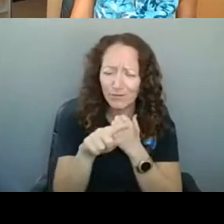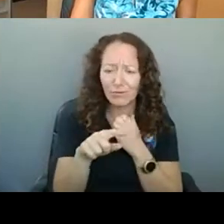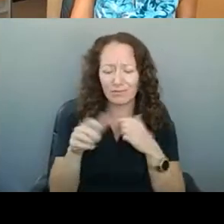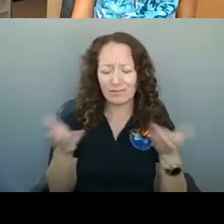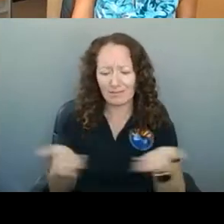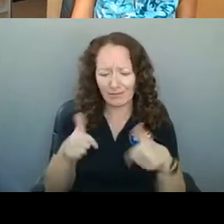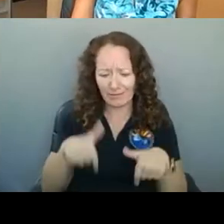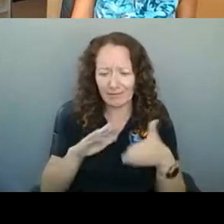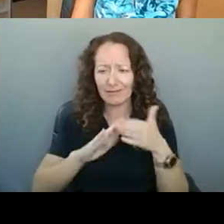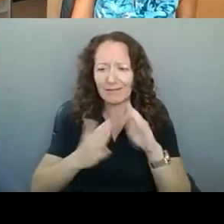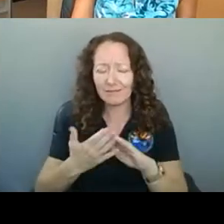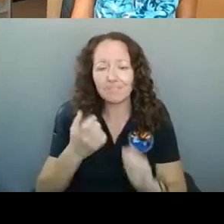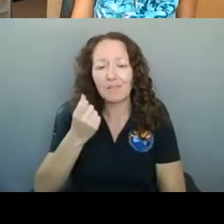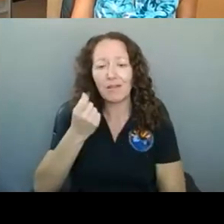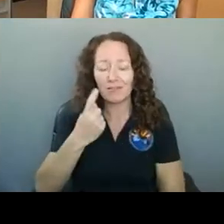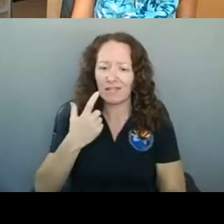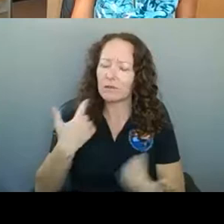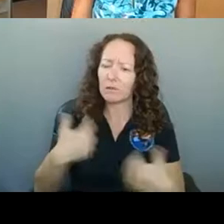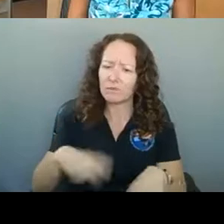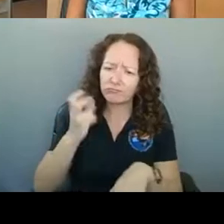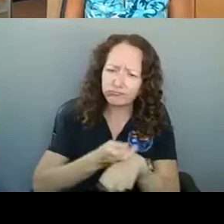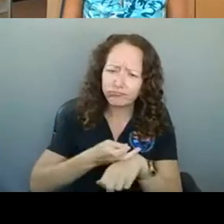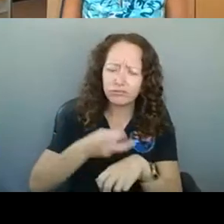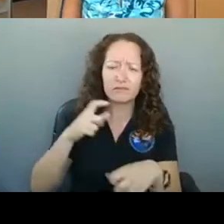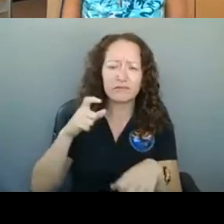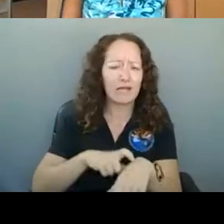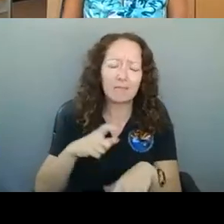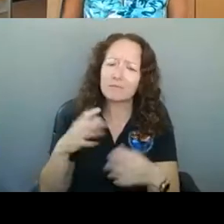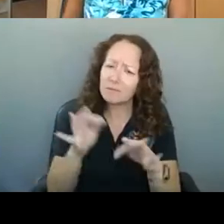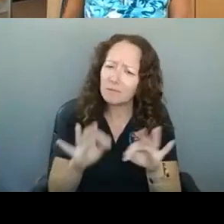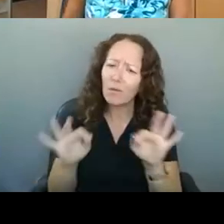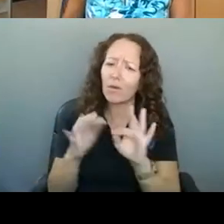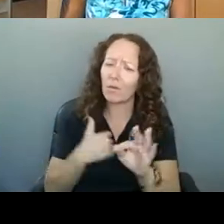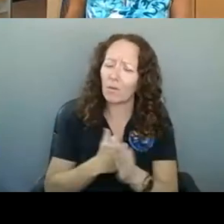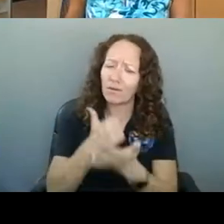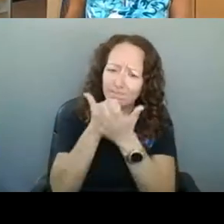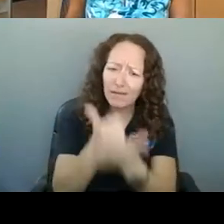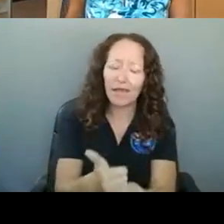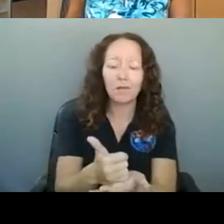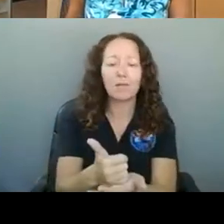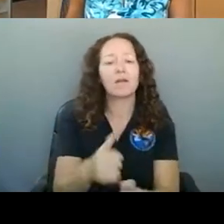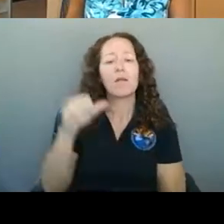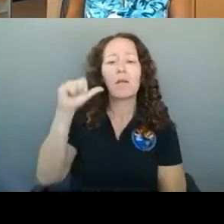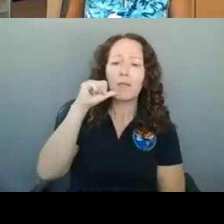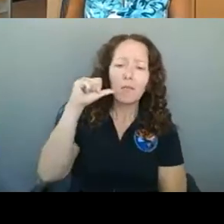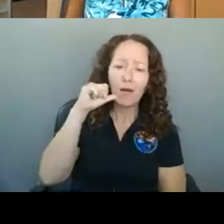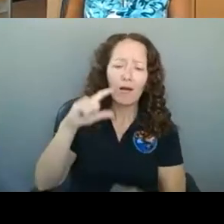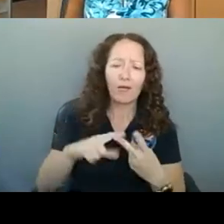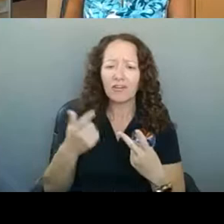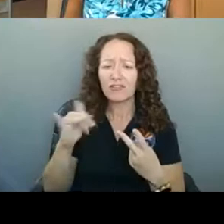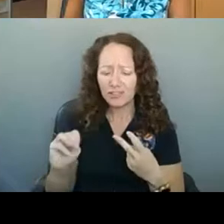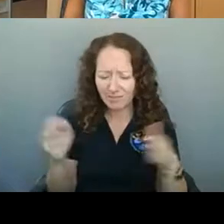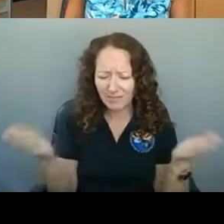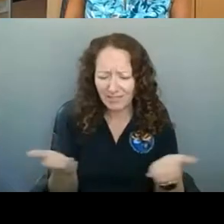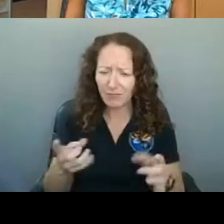we help you through this difficult time. We do not want to lose bars or gyms who've been hit some of the hardest here in our city.